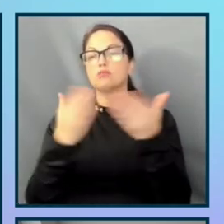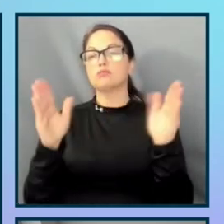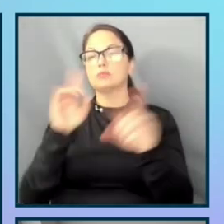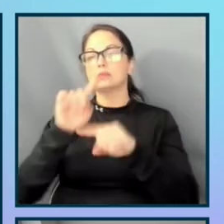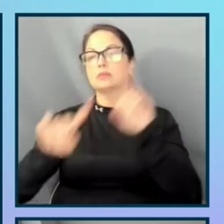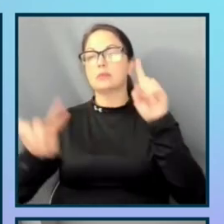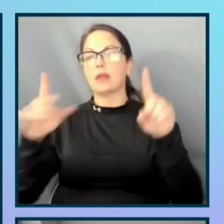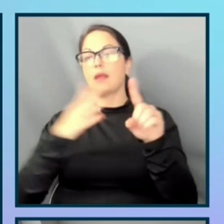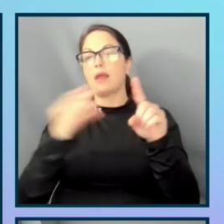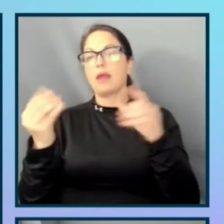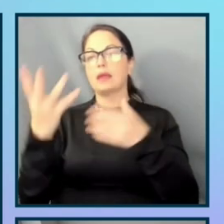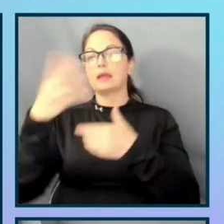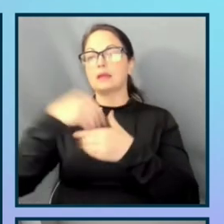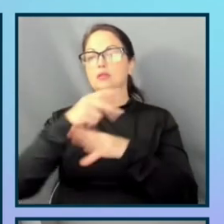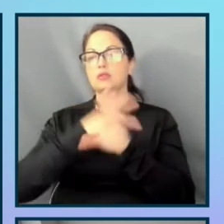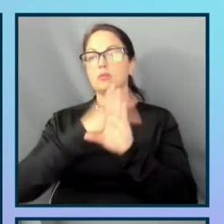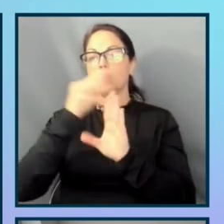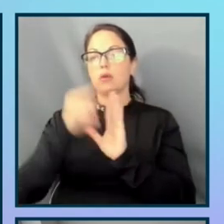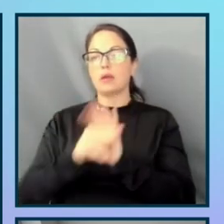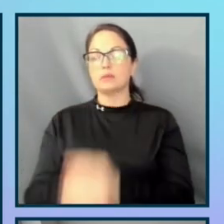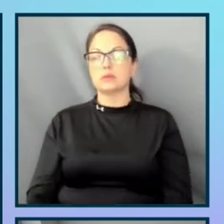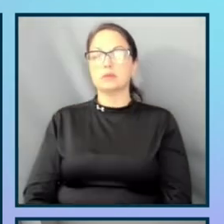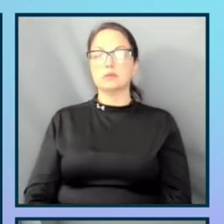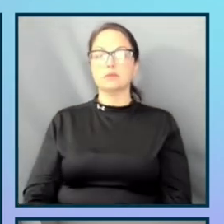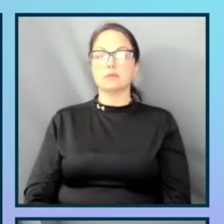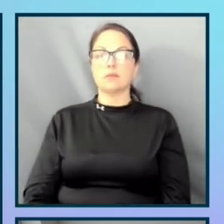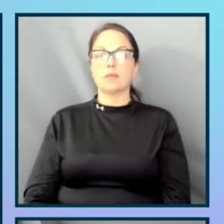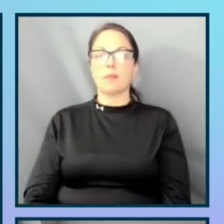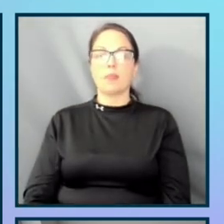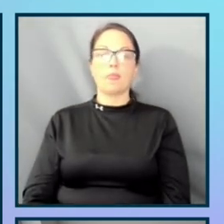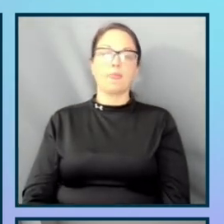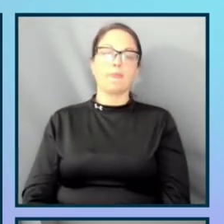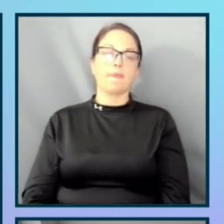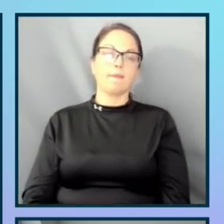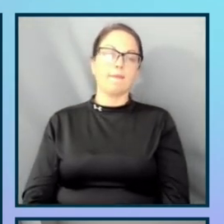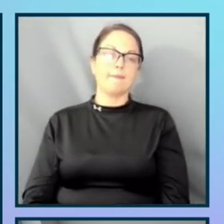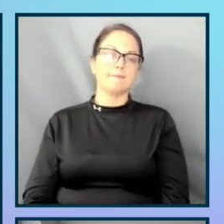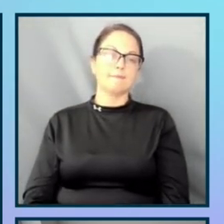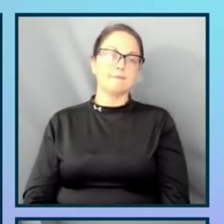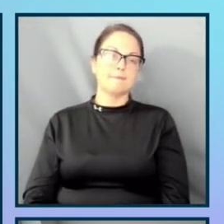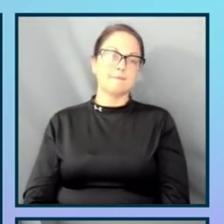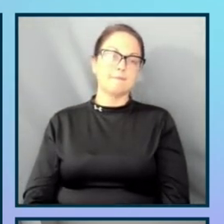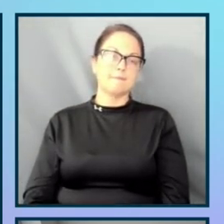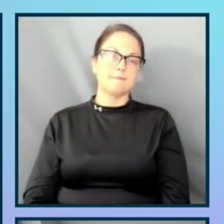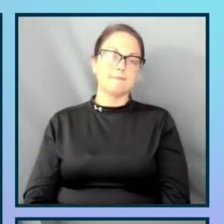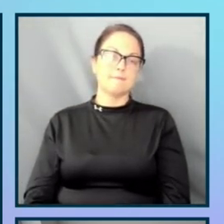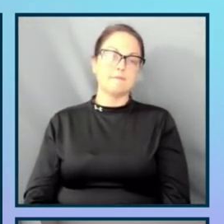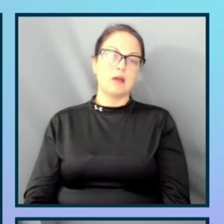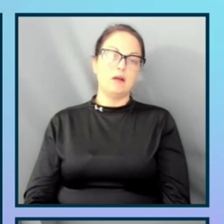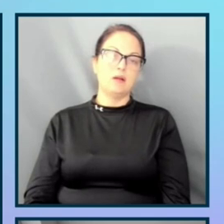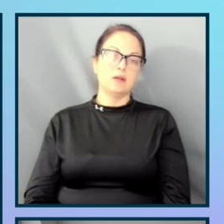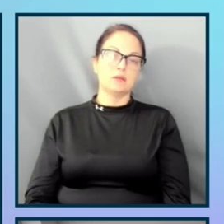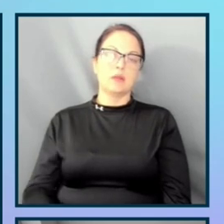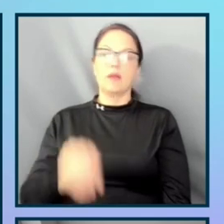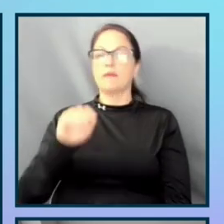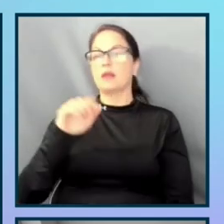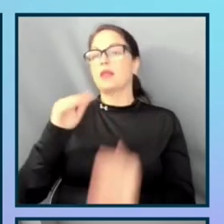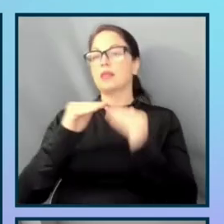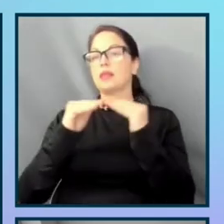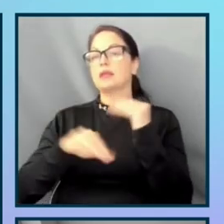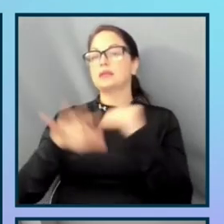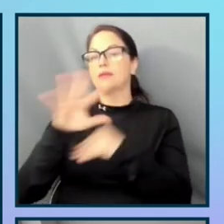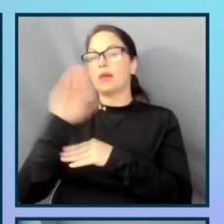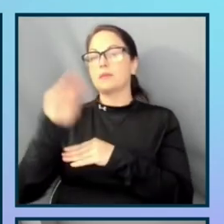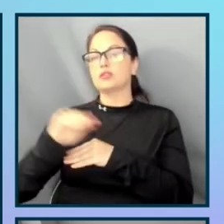programs. According to Mercer, less than 5% of companies investigate the employee